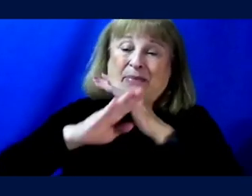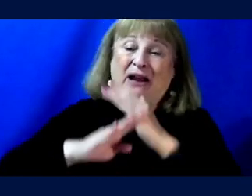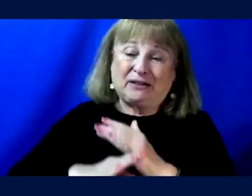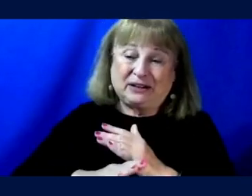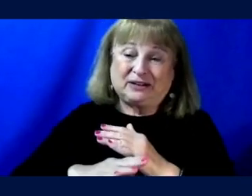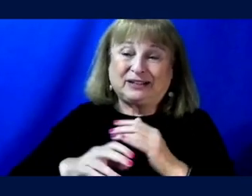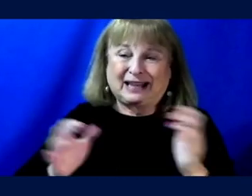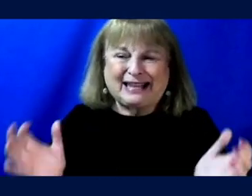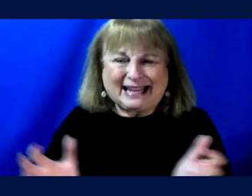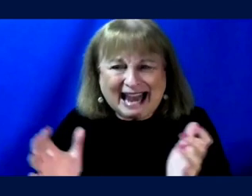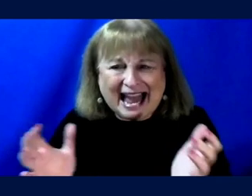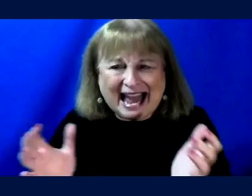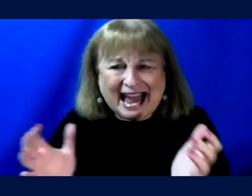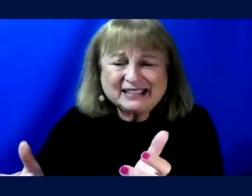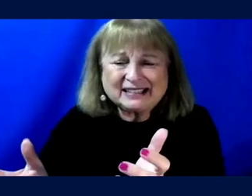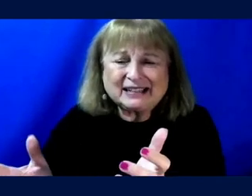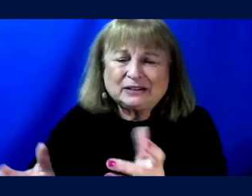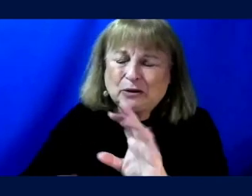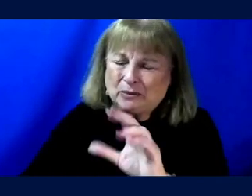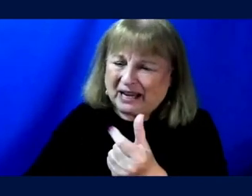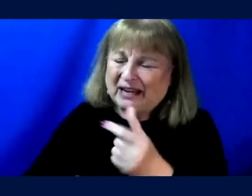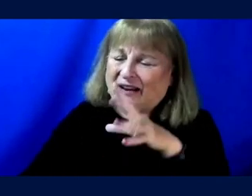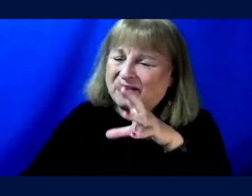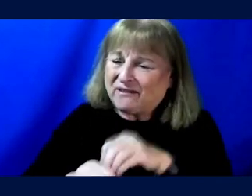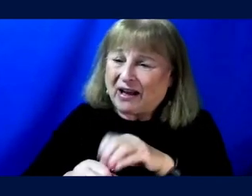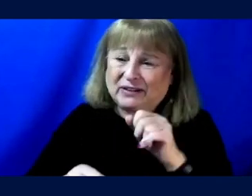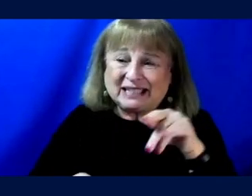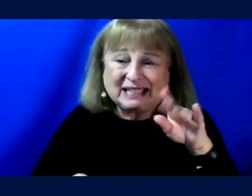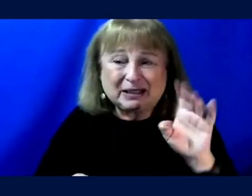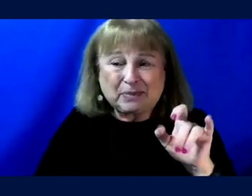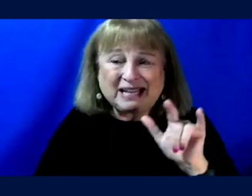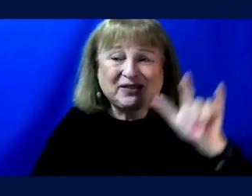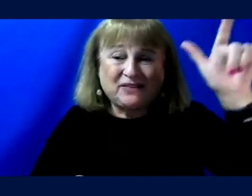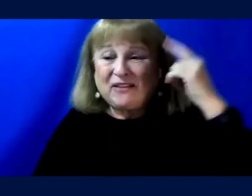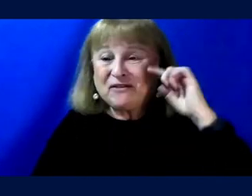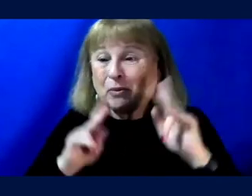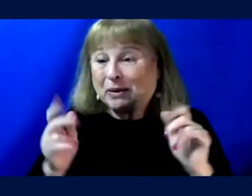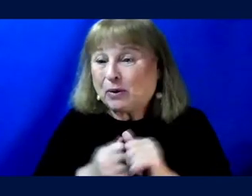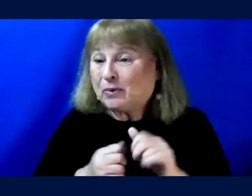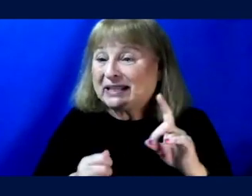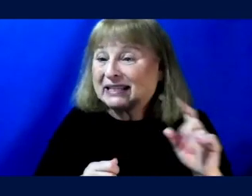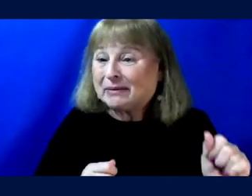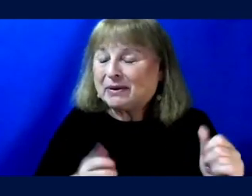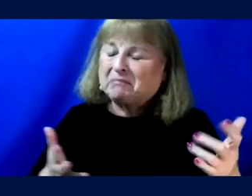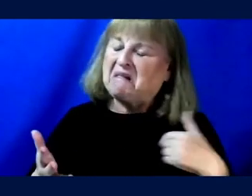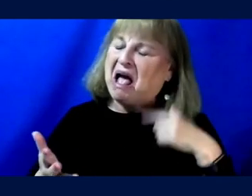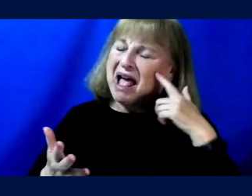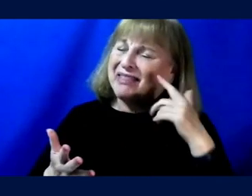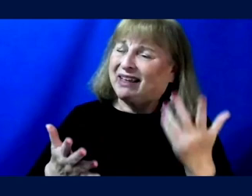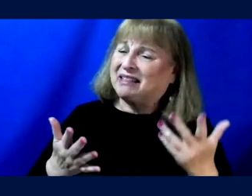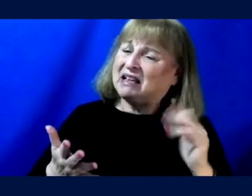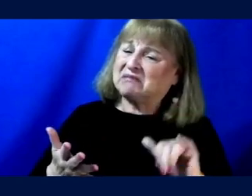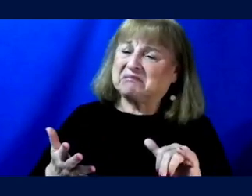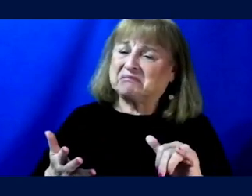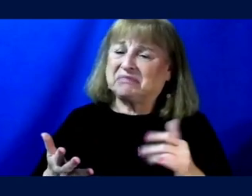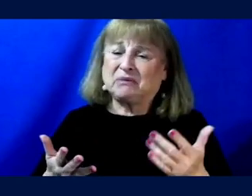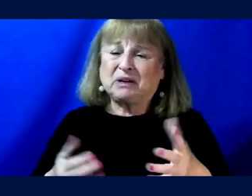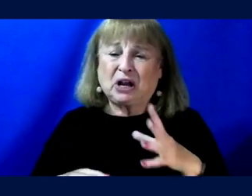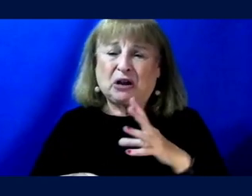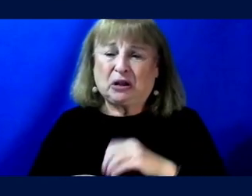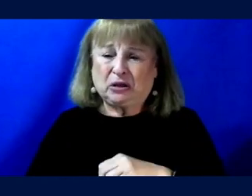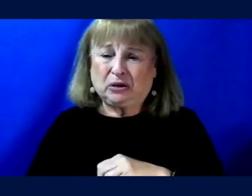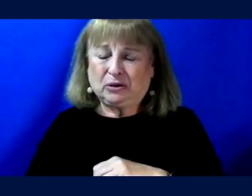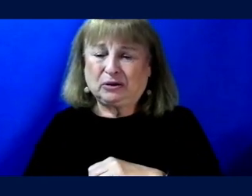catalysts to being involved in, in space flight for people with disabilities. And I think that probably would also include